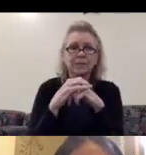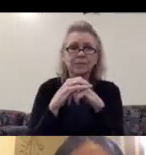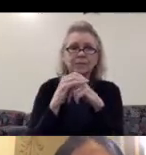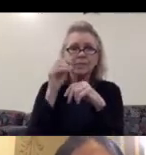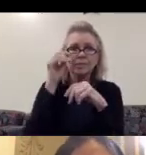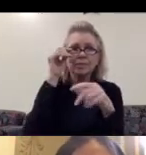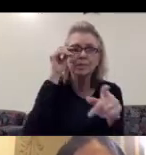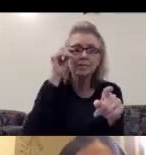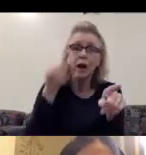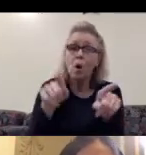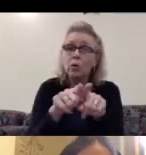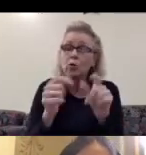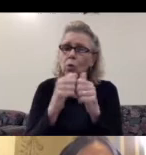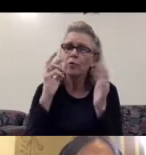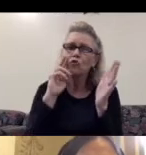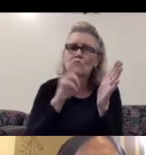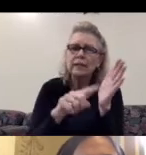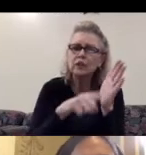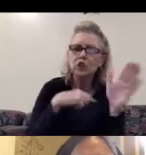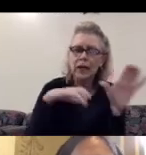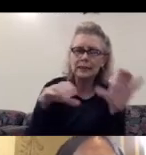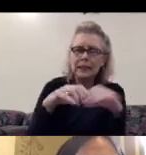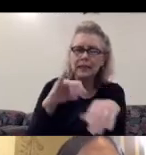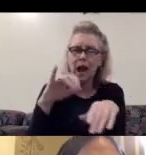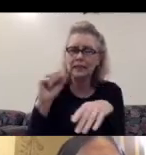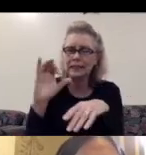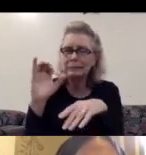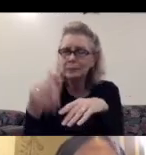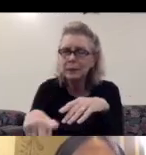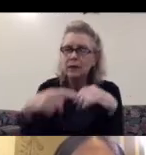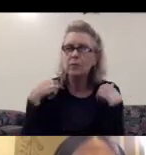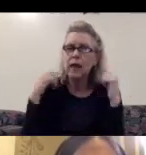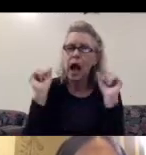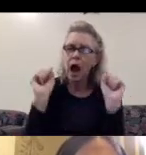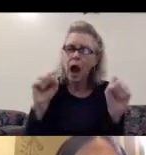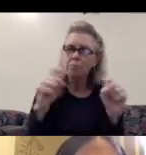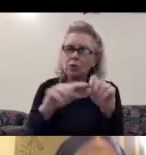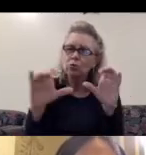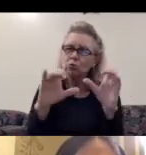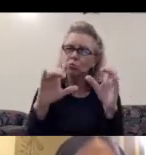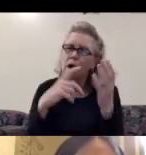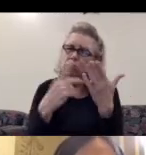Also with the research I did in ISCP, I was able to write a project about